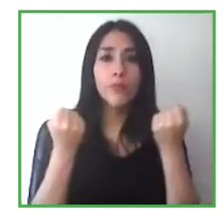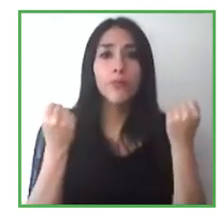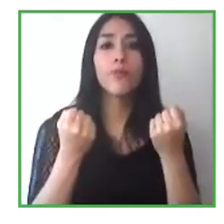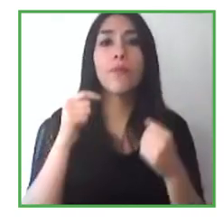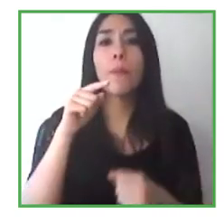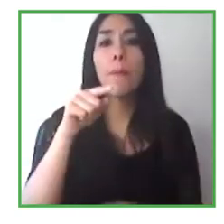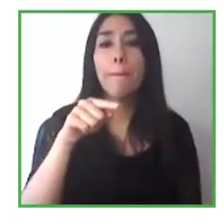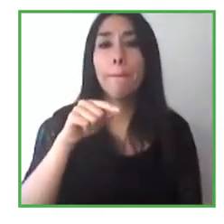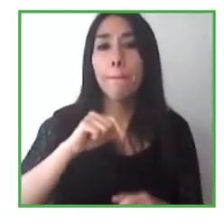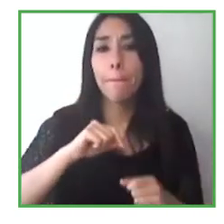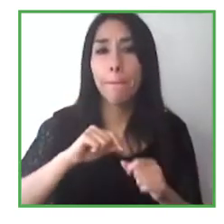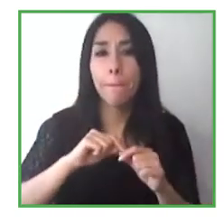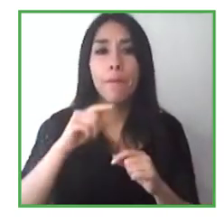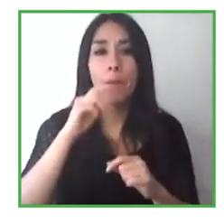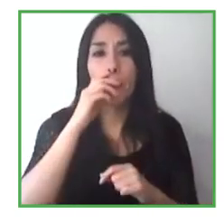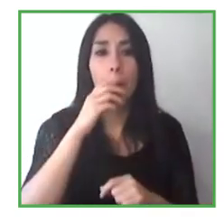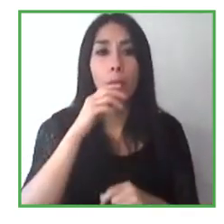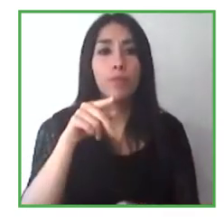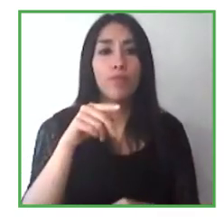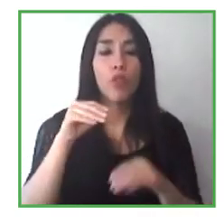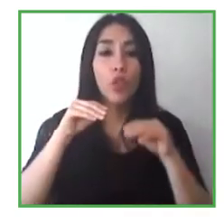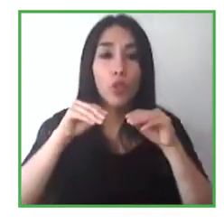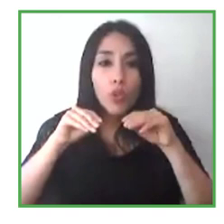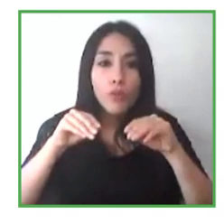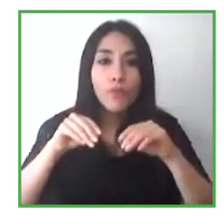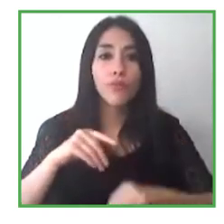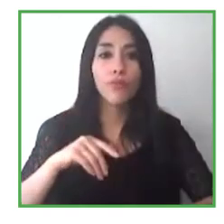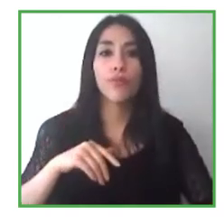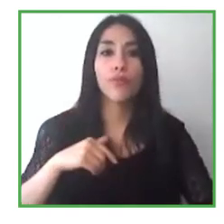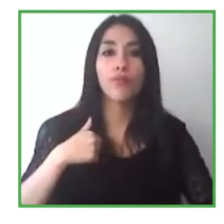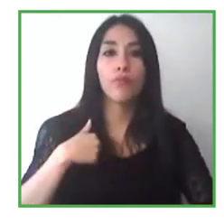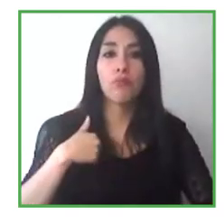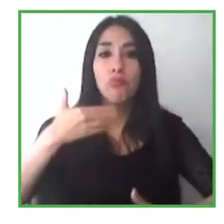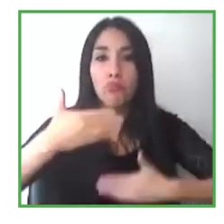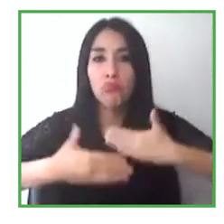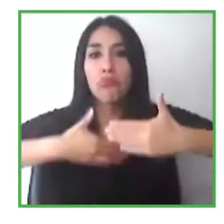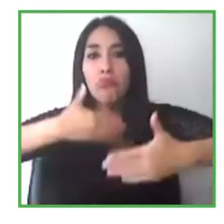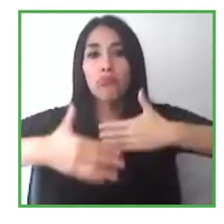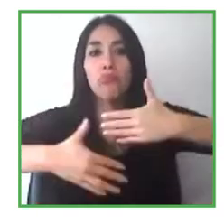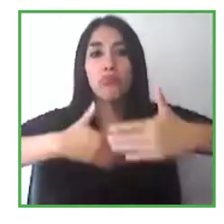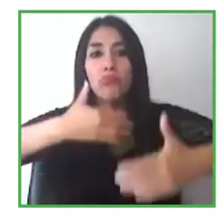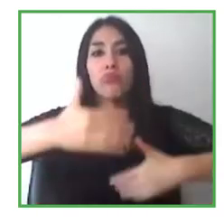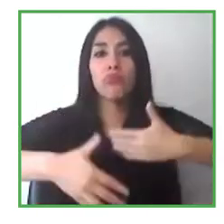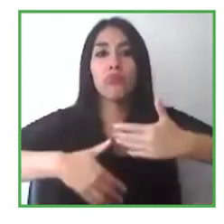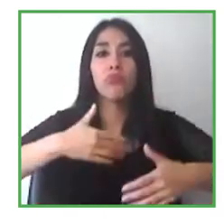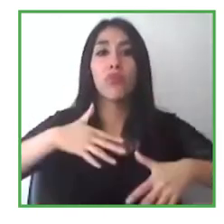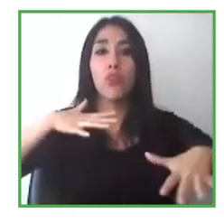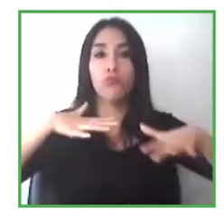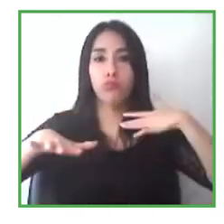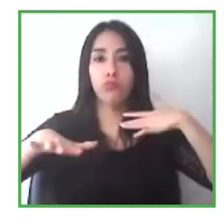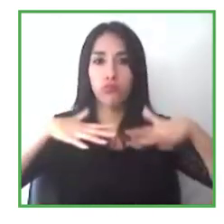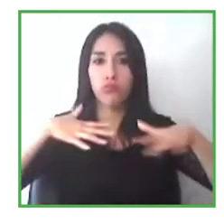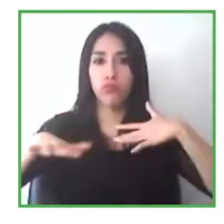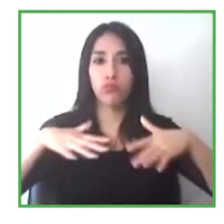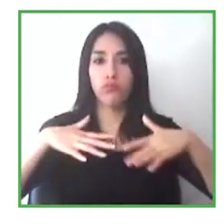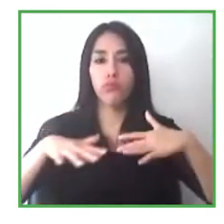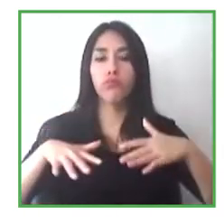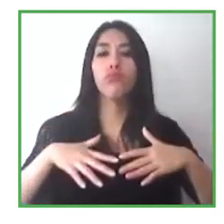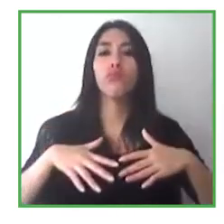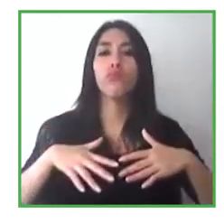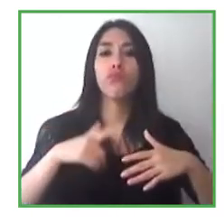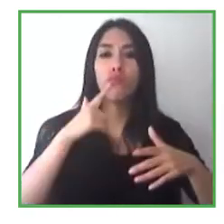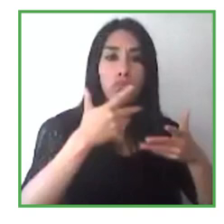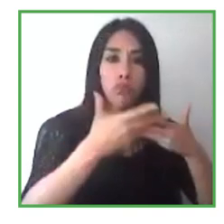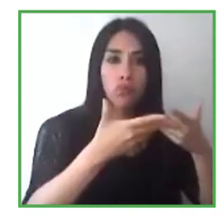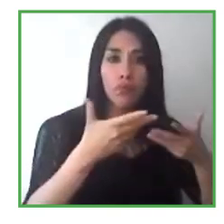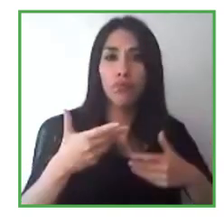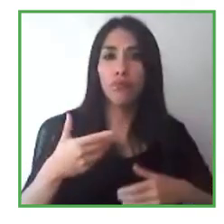And really just drive the message along with all of us, that technology is a tool for empowerment for all of us to